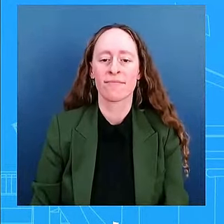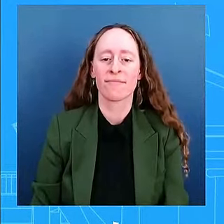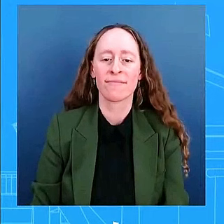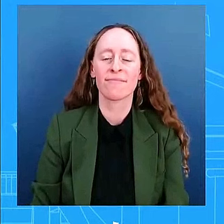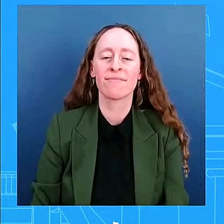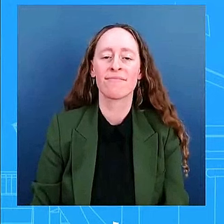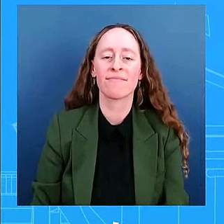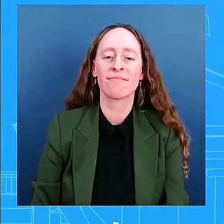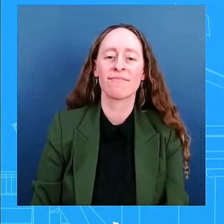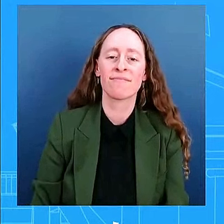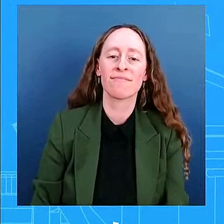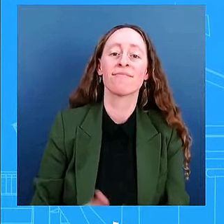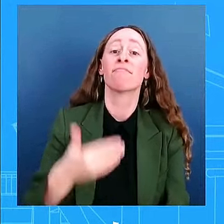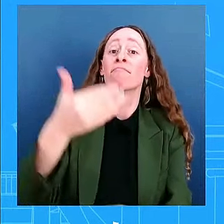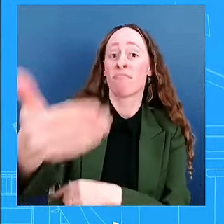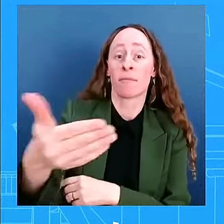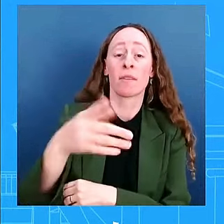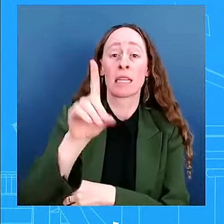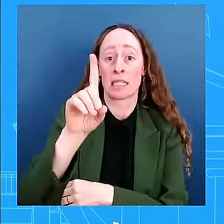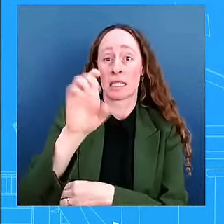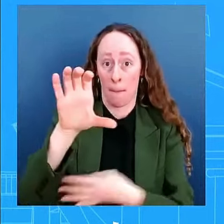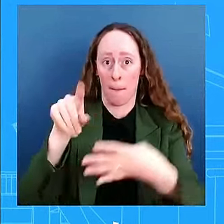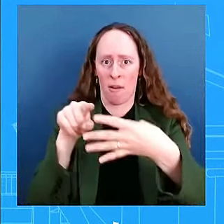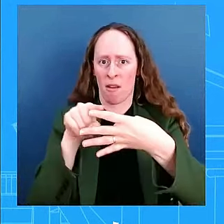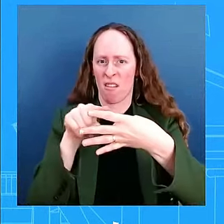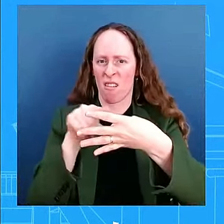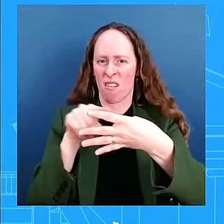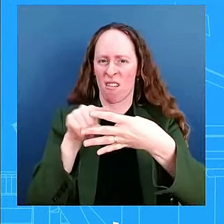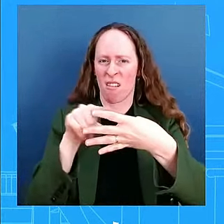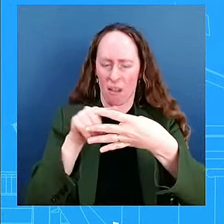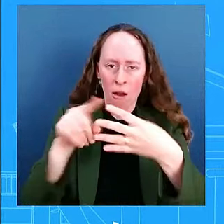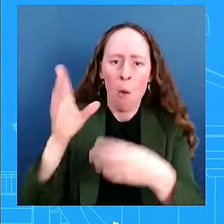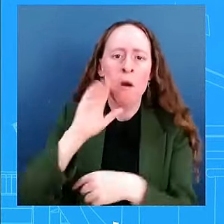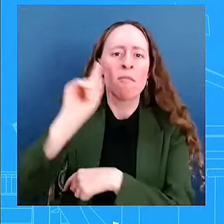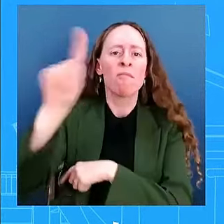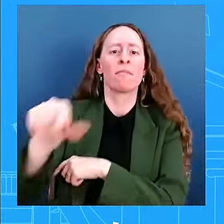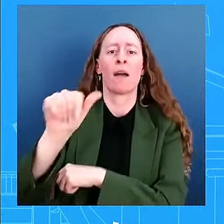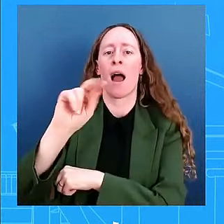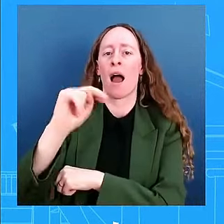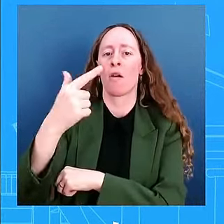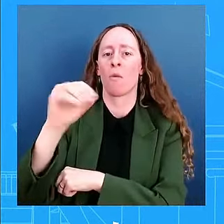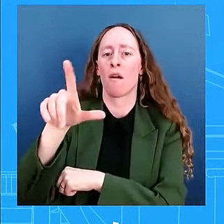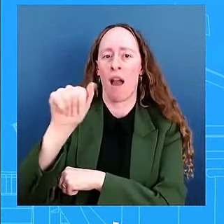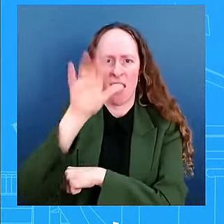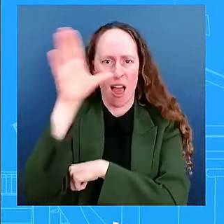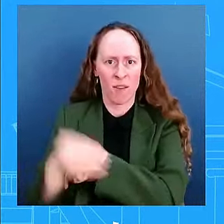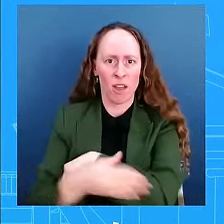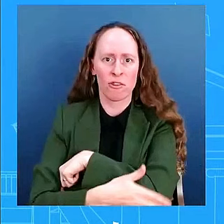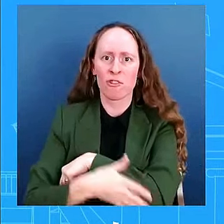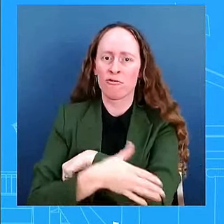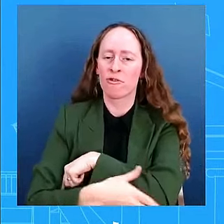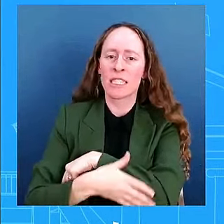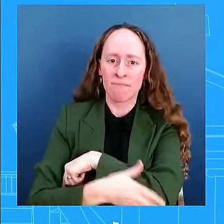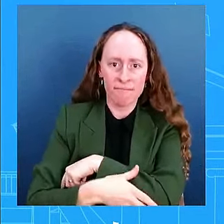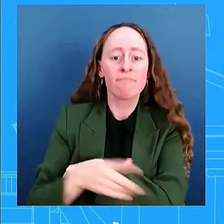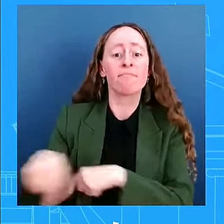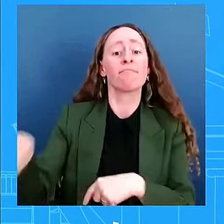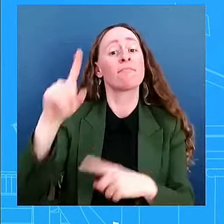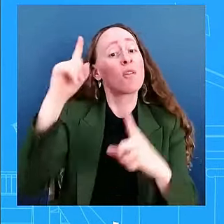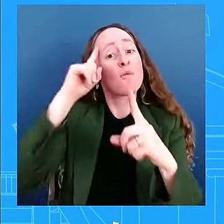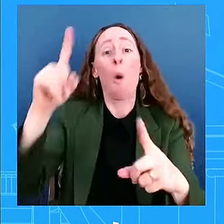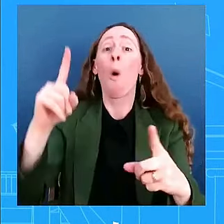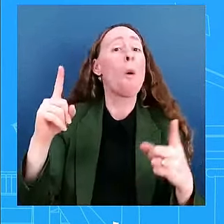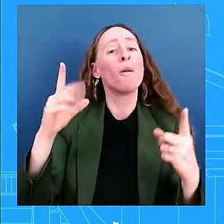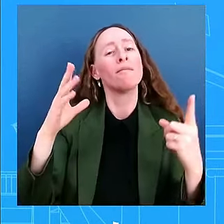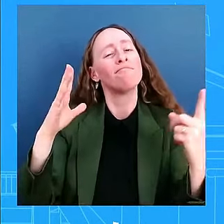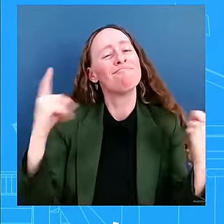Angola, where he will celebrate the transformation of the U.S.-Angola relationship, recognize Angola's role as a strategic